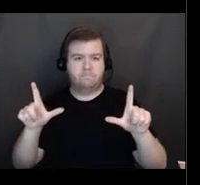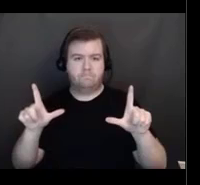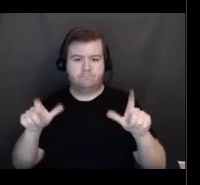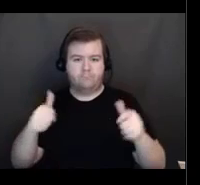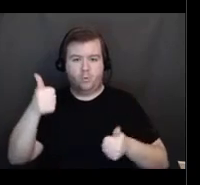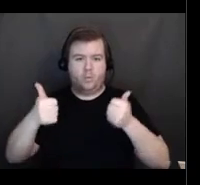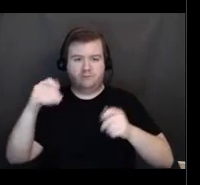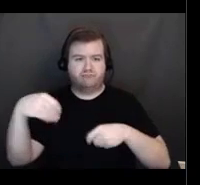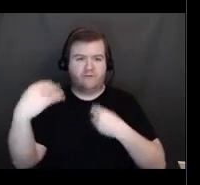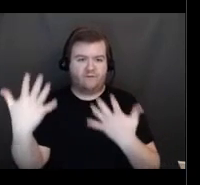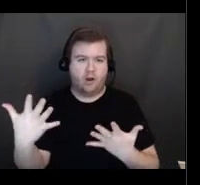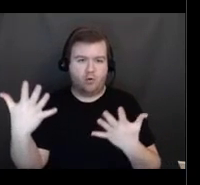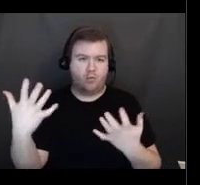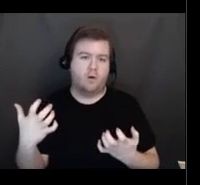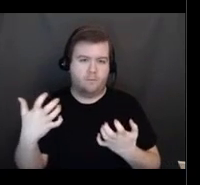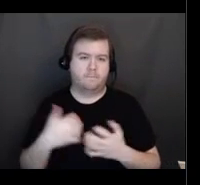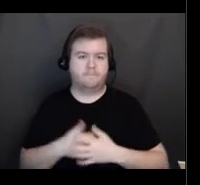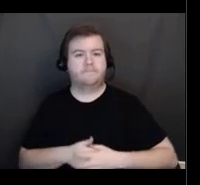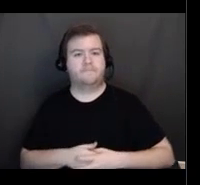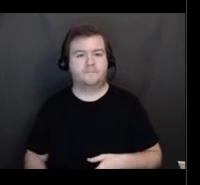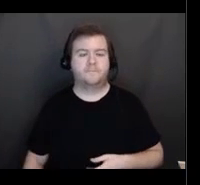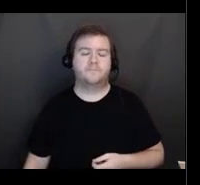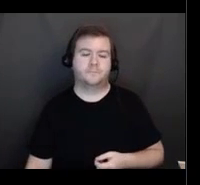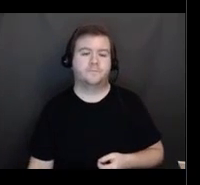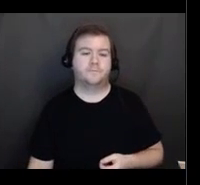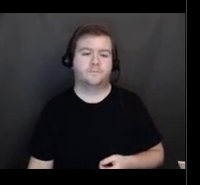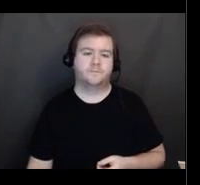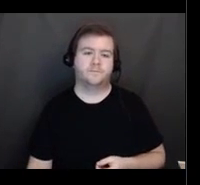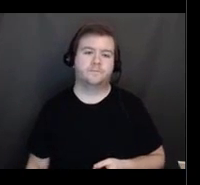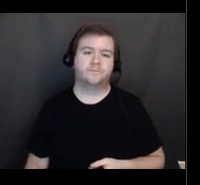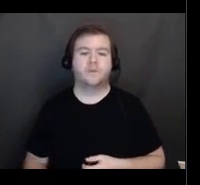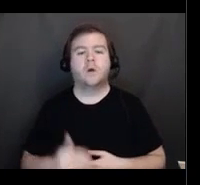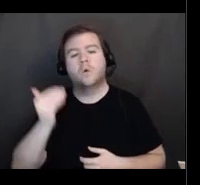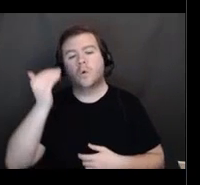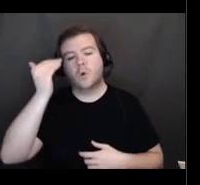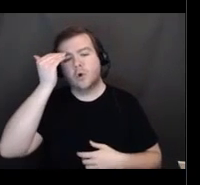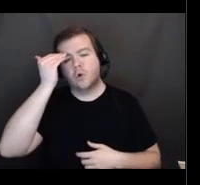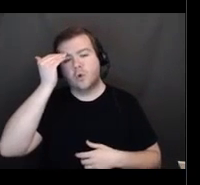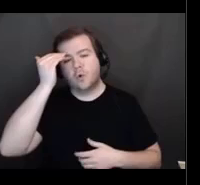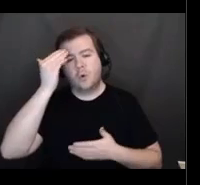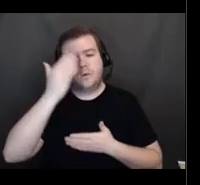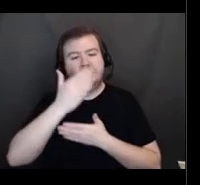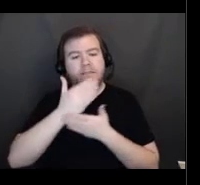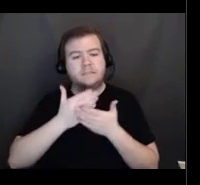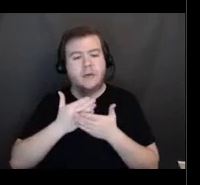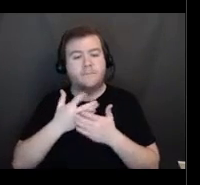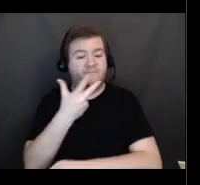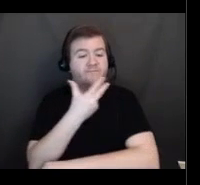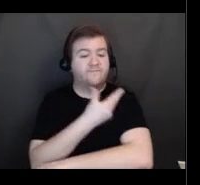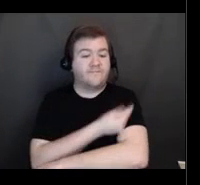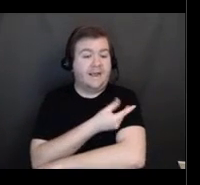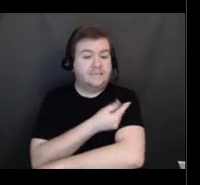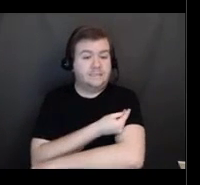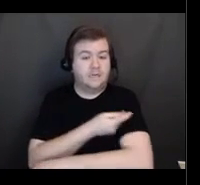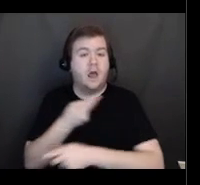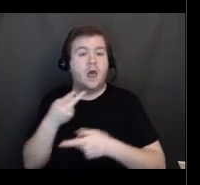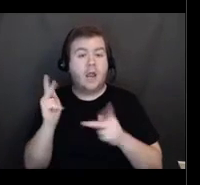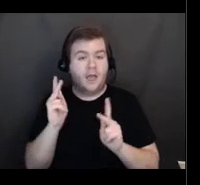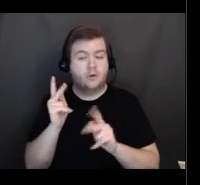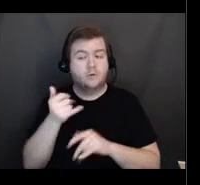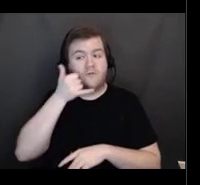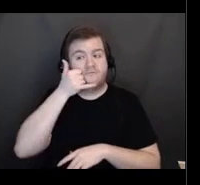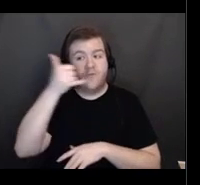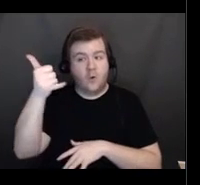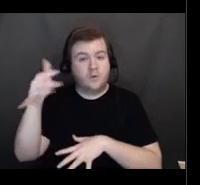appointment with. So please note that some vaccine sites allow phone scheduling through a direct clinic